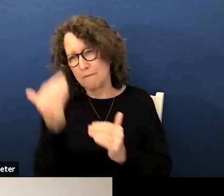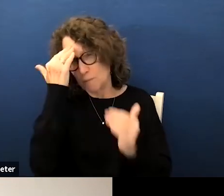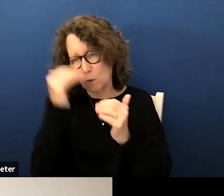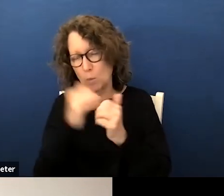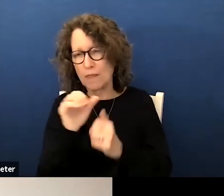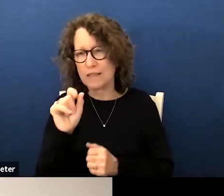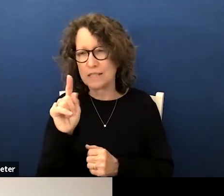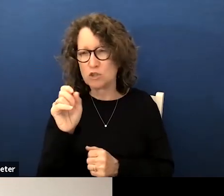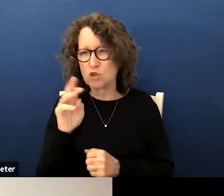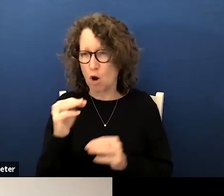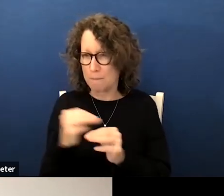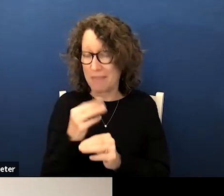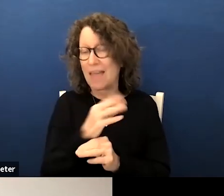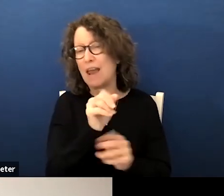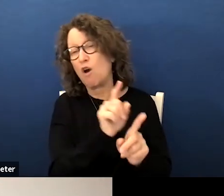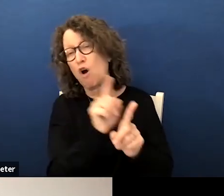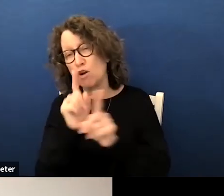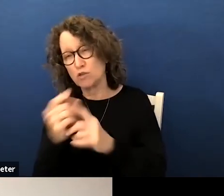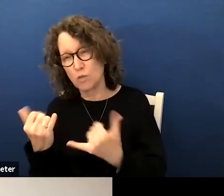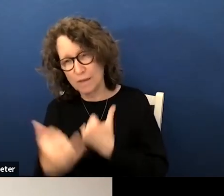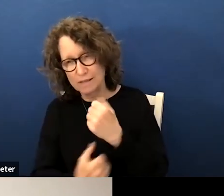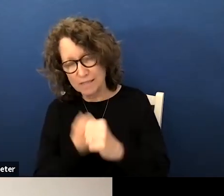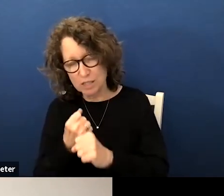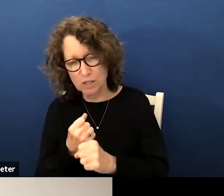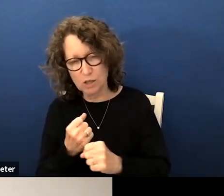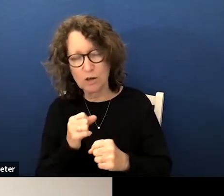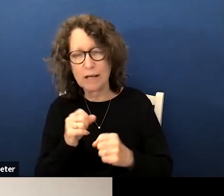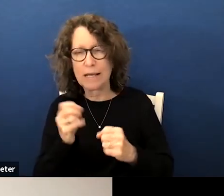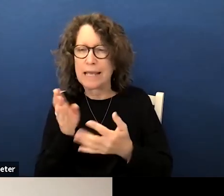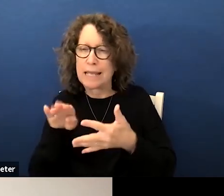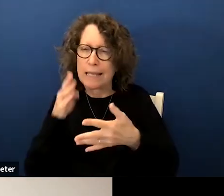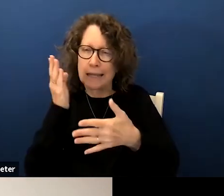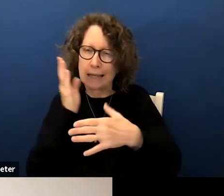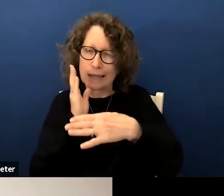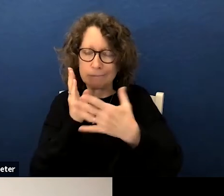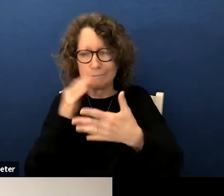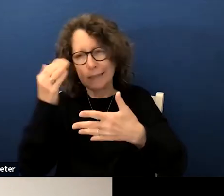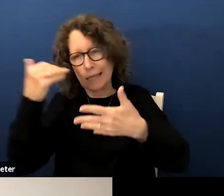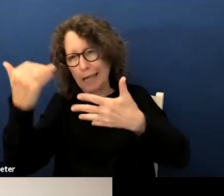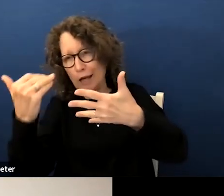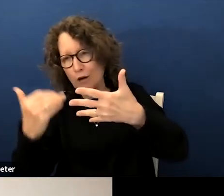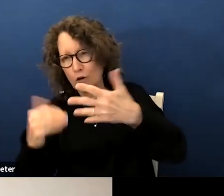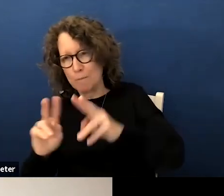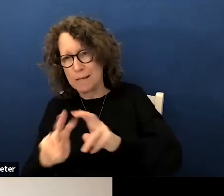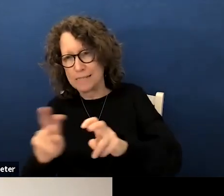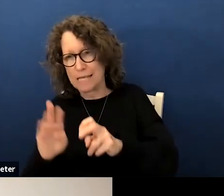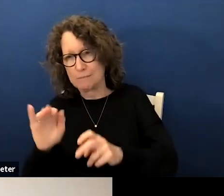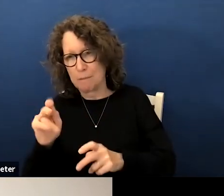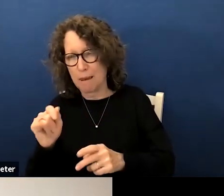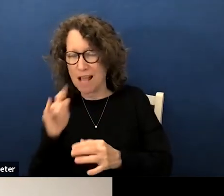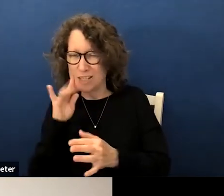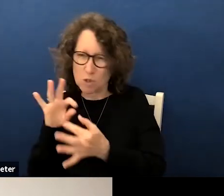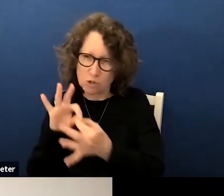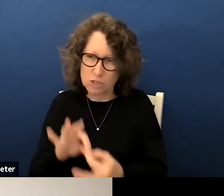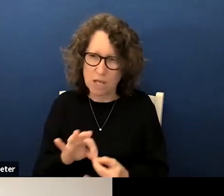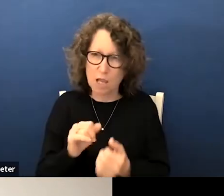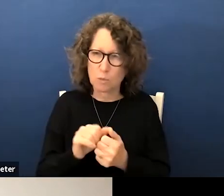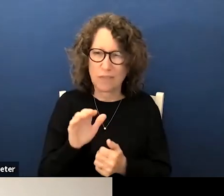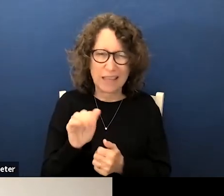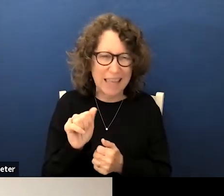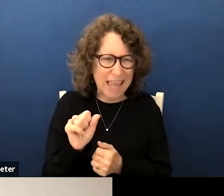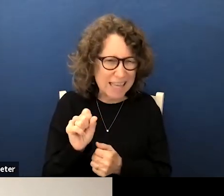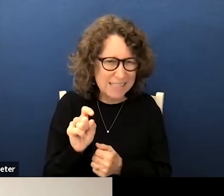math and we have also this year begun with interim assessment blocks which are very tied to the CAASPP